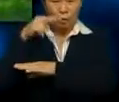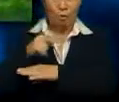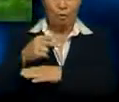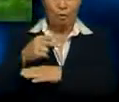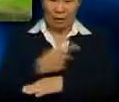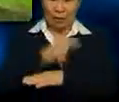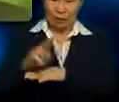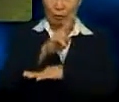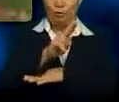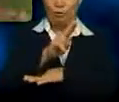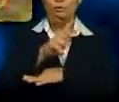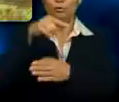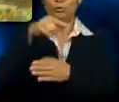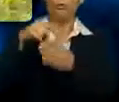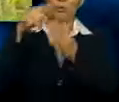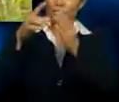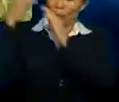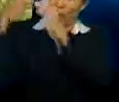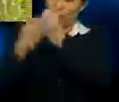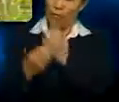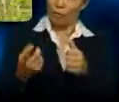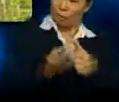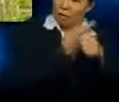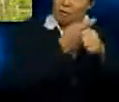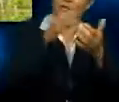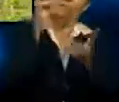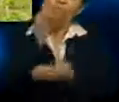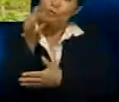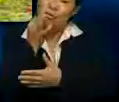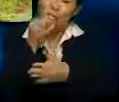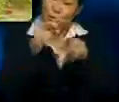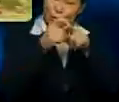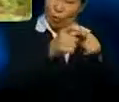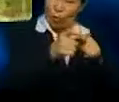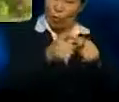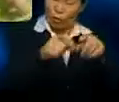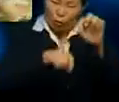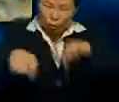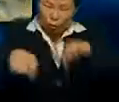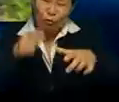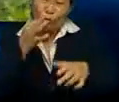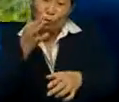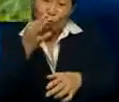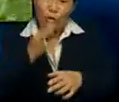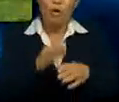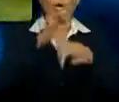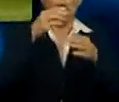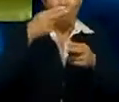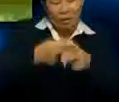First of all, the loose fruit, the term that was used before, are also called fruitlets.